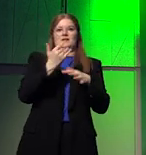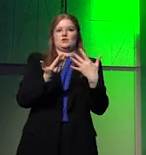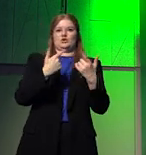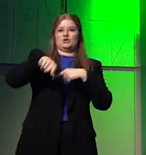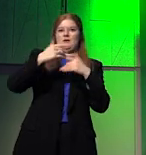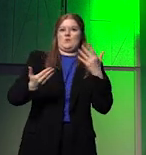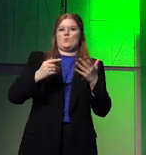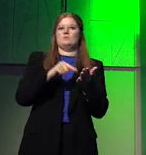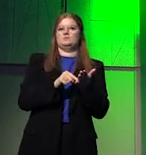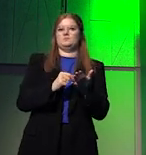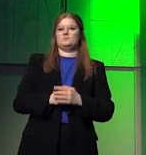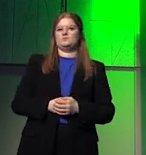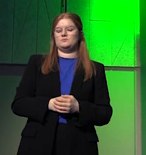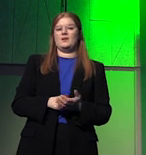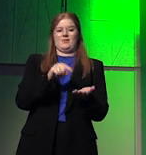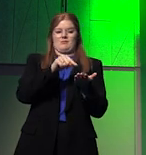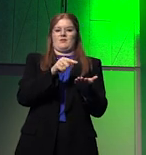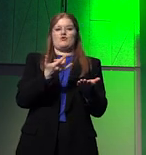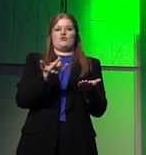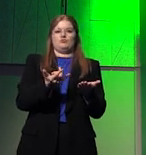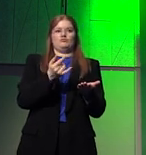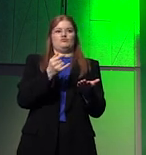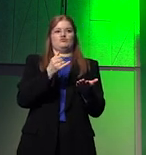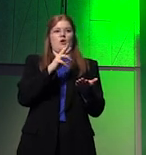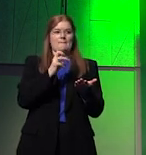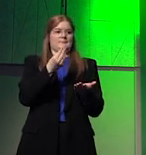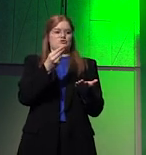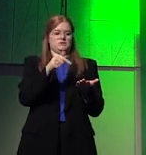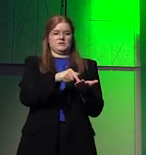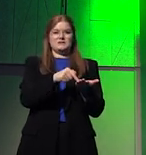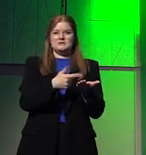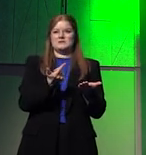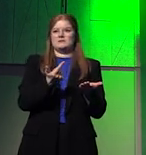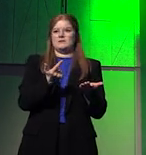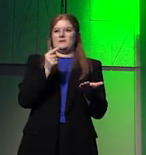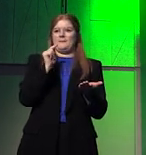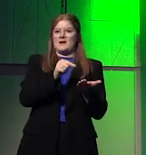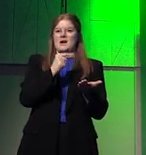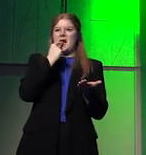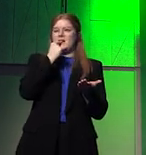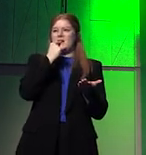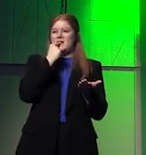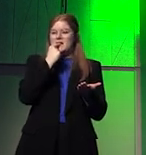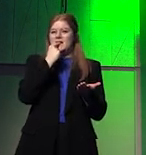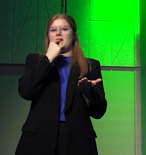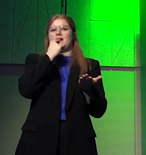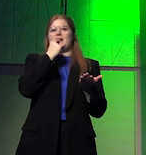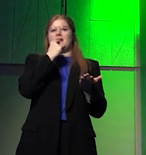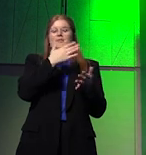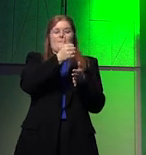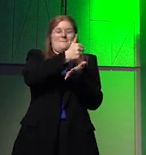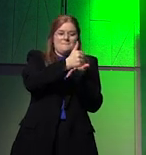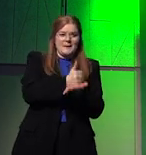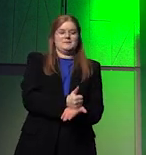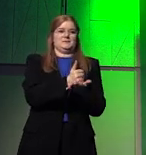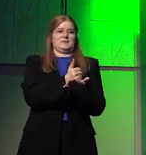have. They are, those critical raw materials, the very base